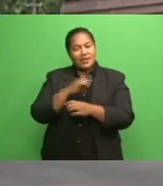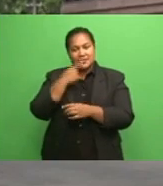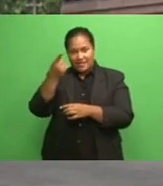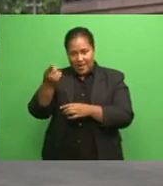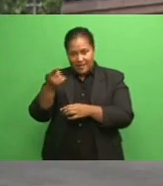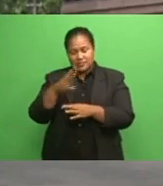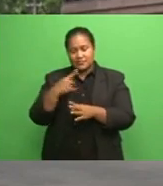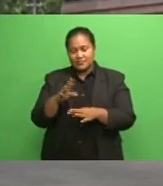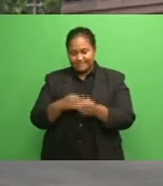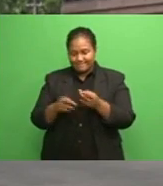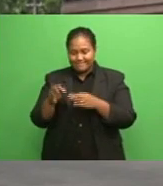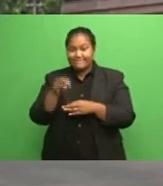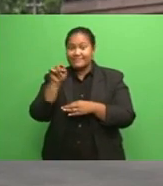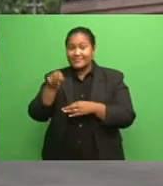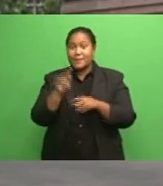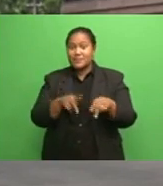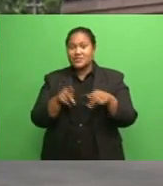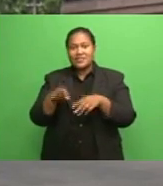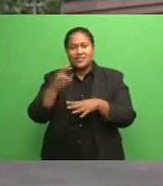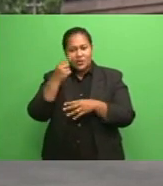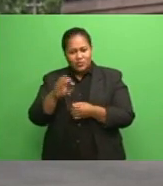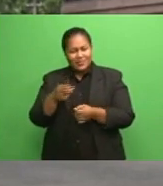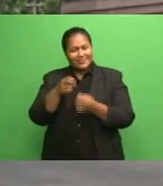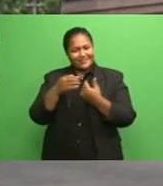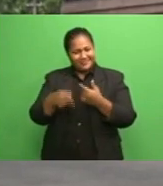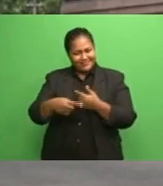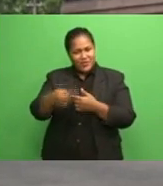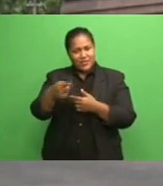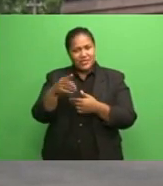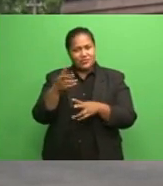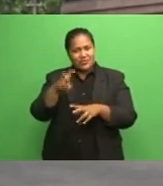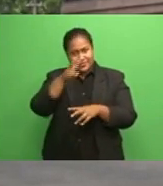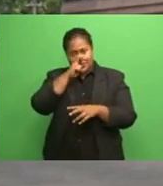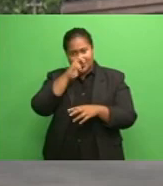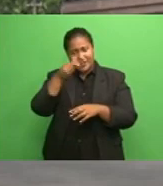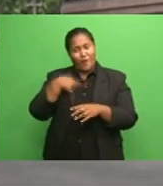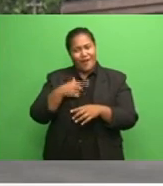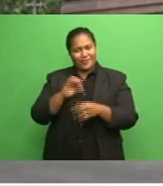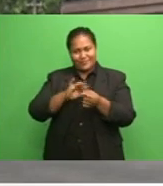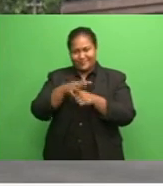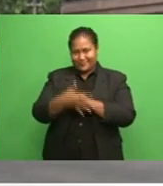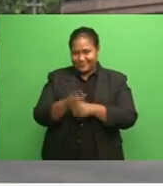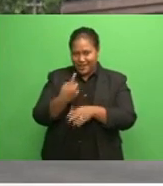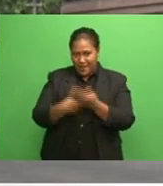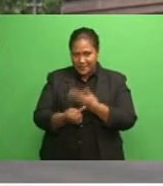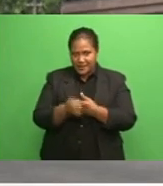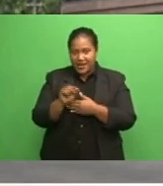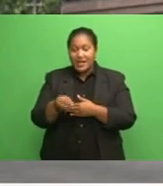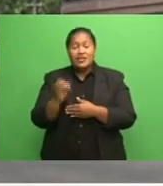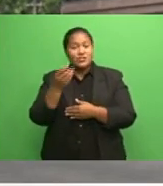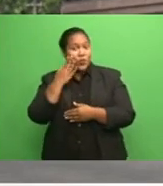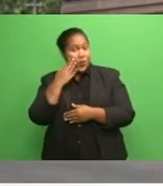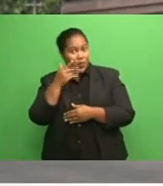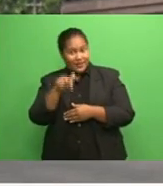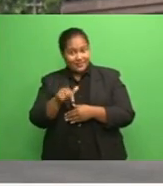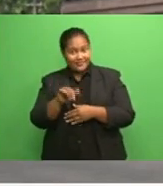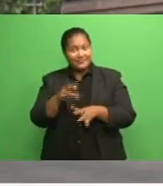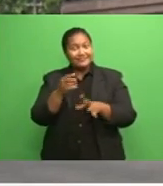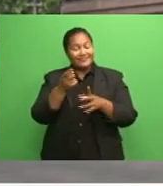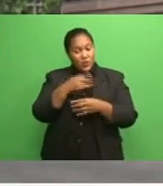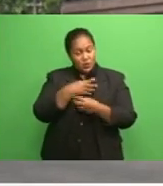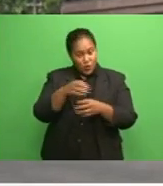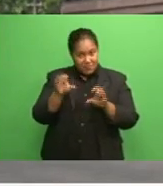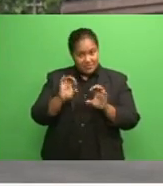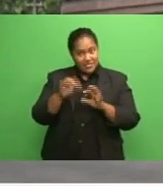Ngilio will depend on the current restrictions in place due to the pandemic. He says once details regarding Ngilio's flights and